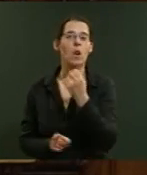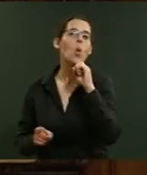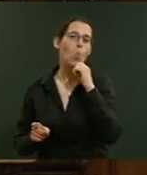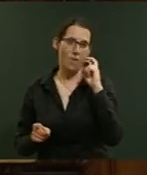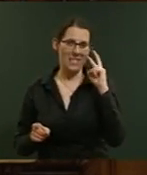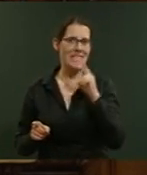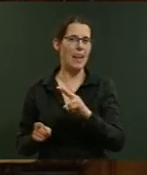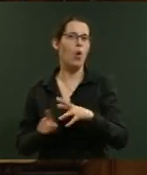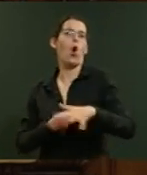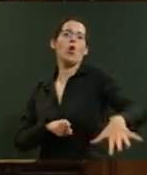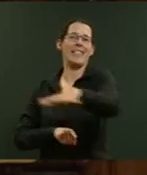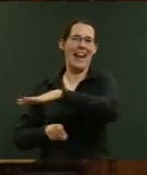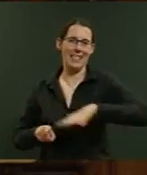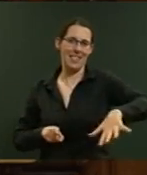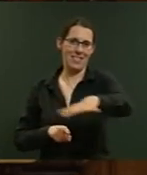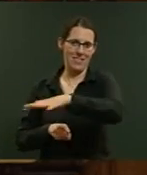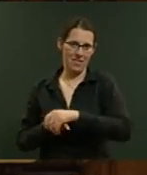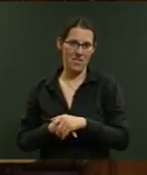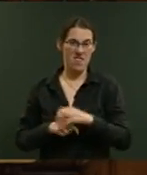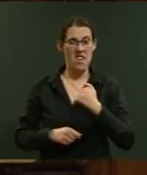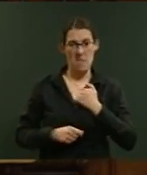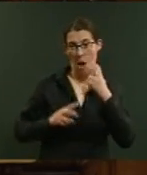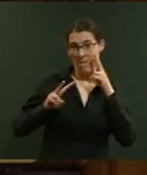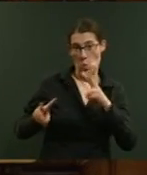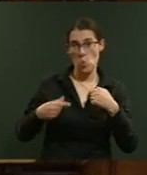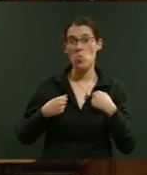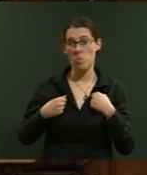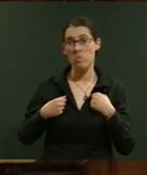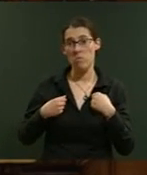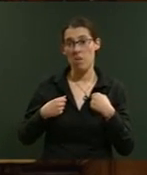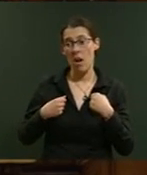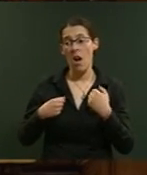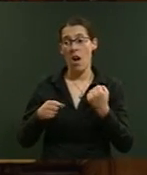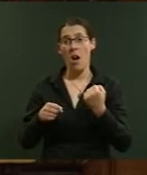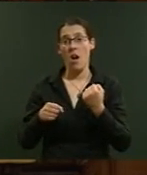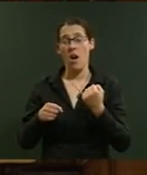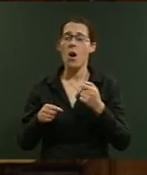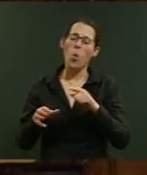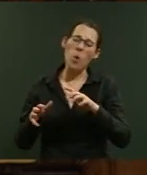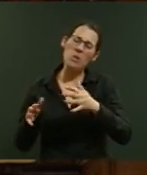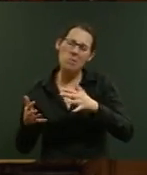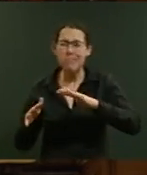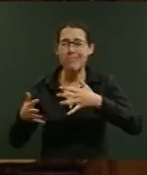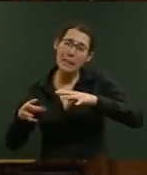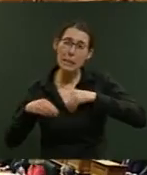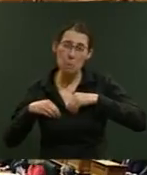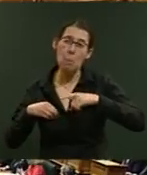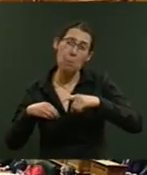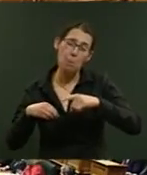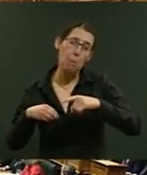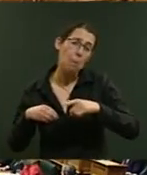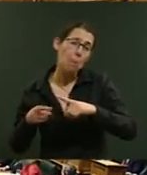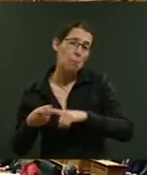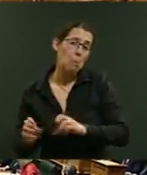seen the context which, in my opinion, made it, while marginal, an acceptable answer. Kamil